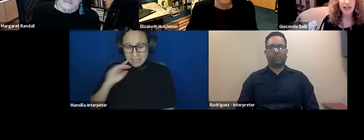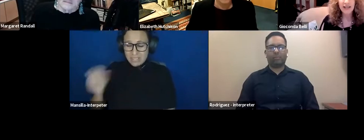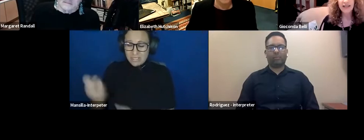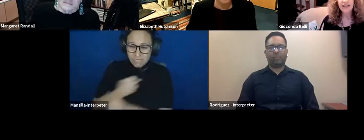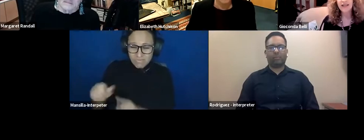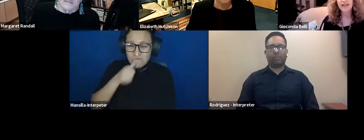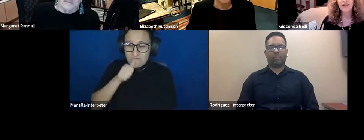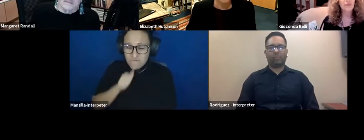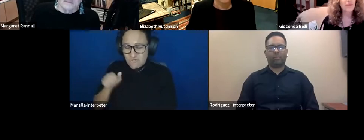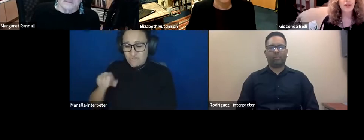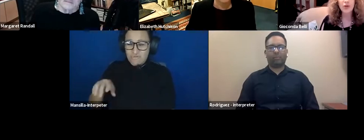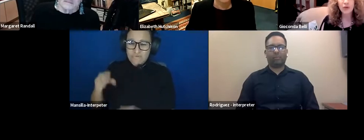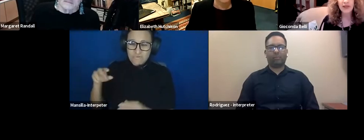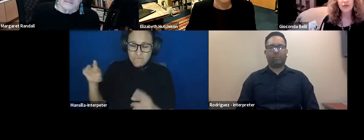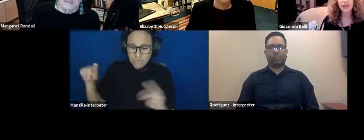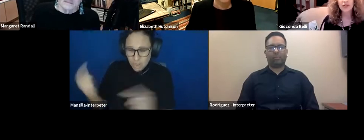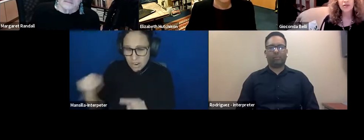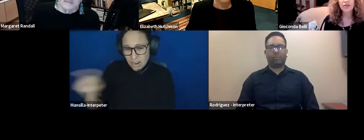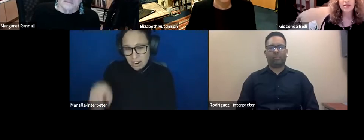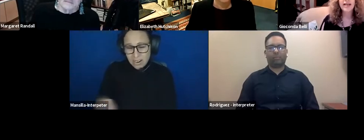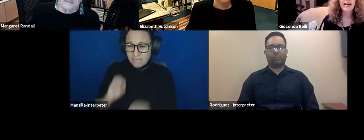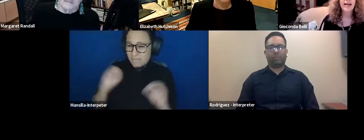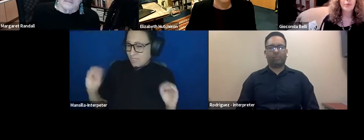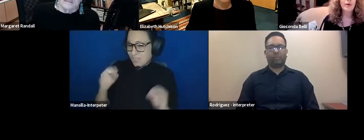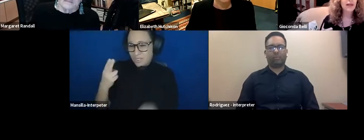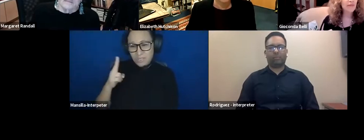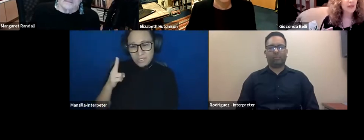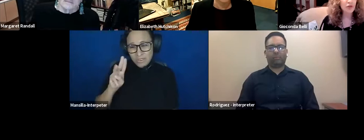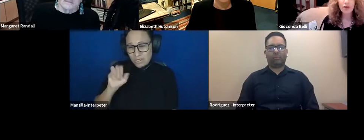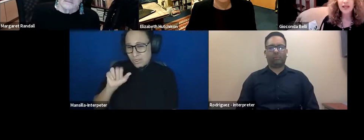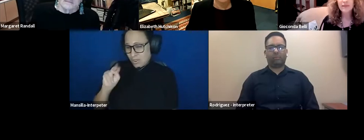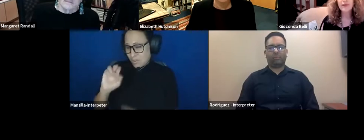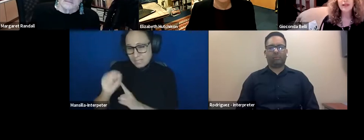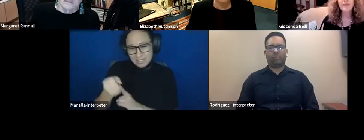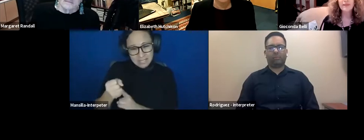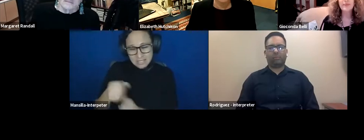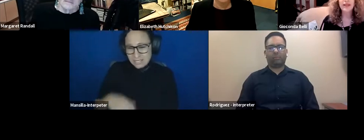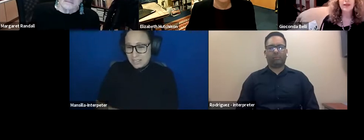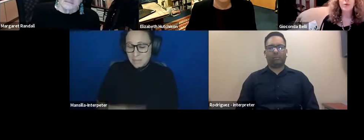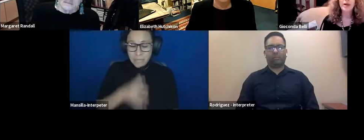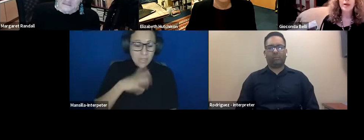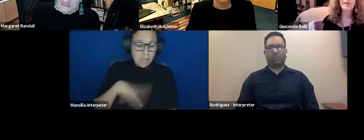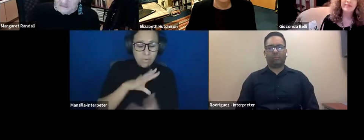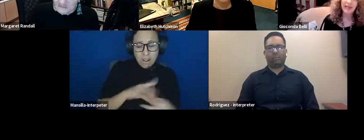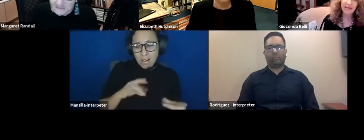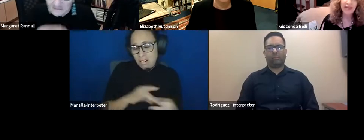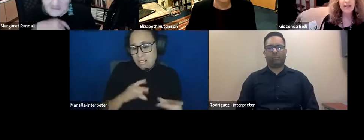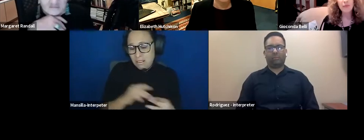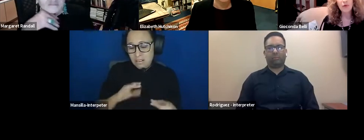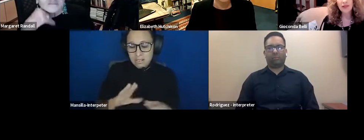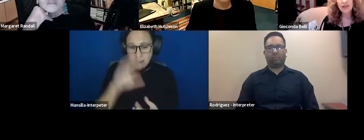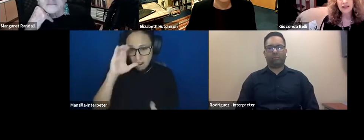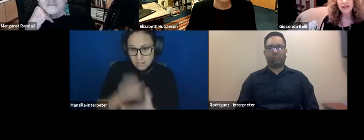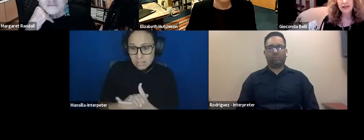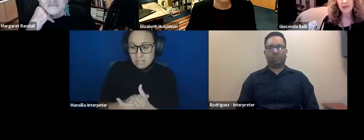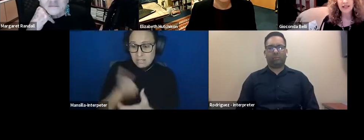isolated and in in human conditions, and women have been talking about them. Women have a